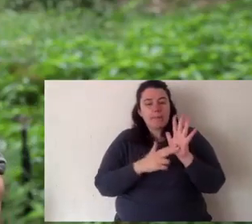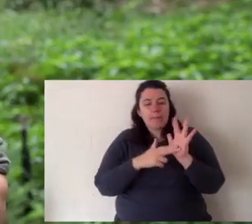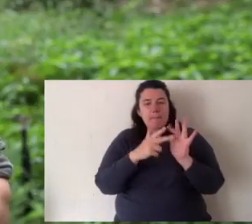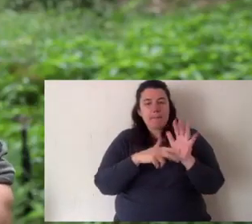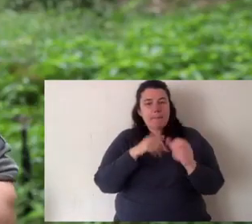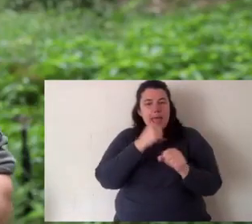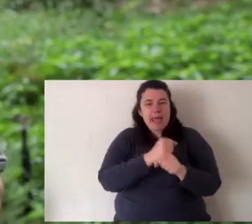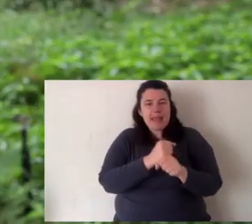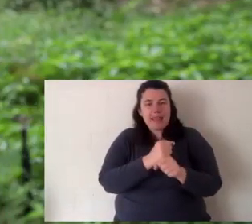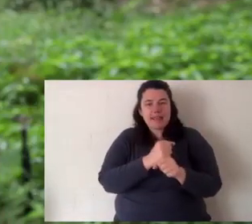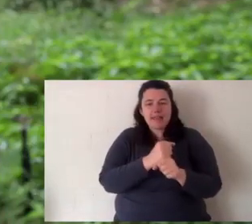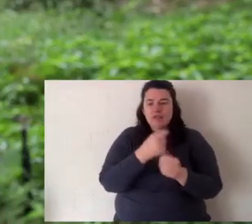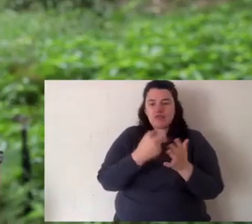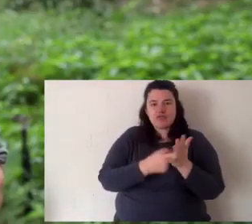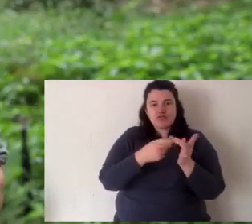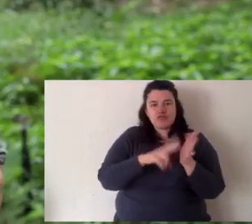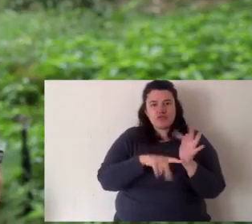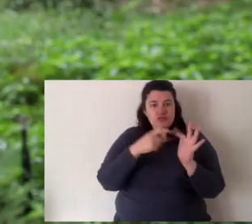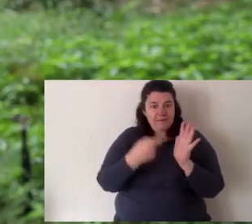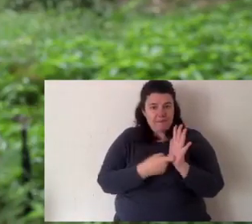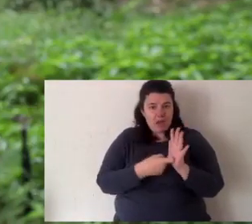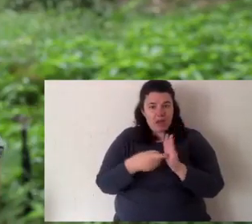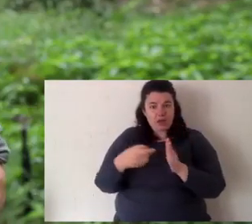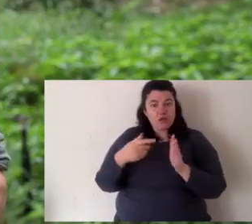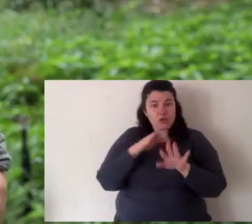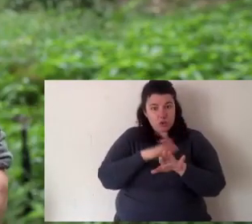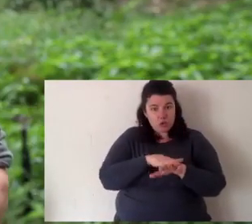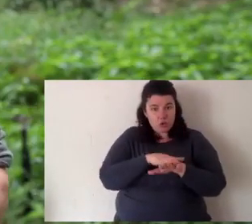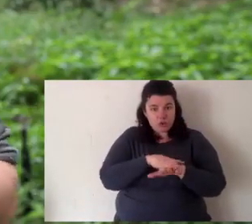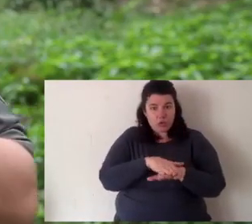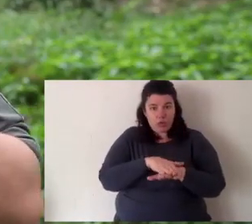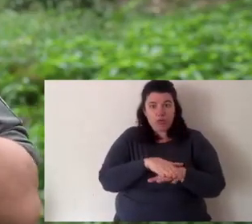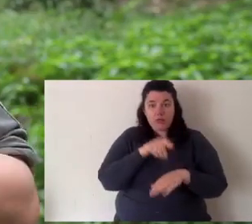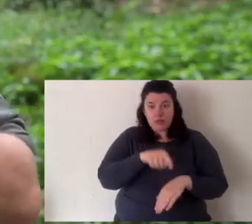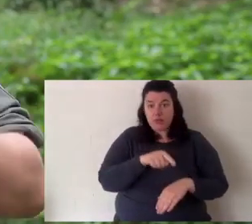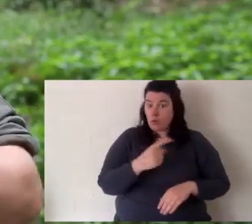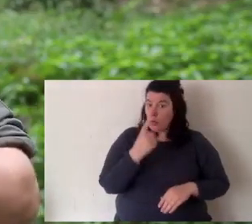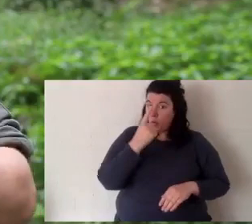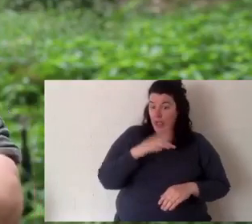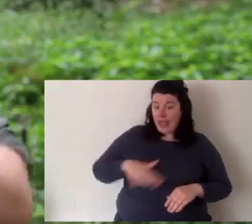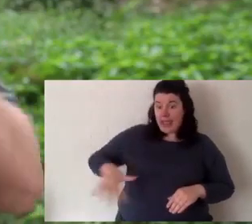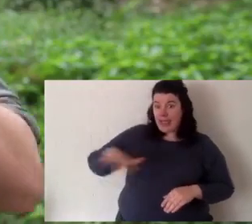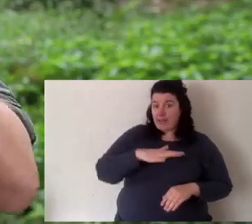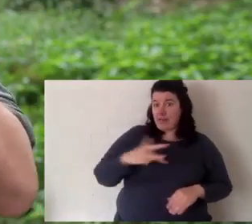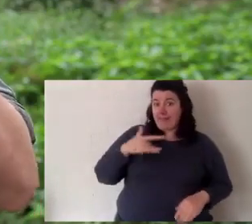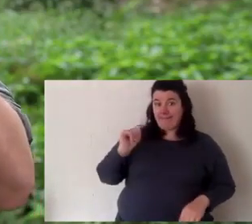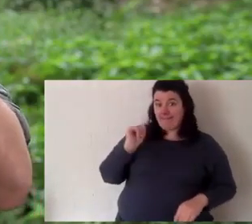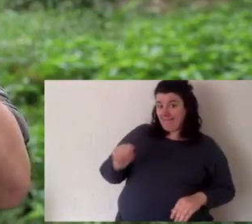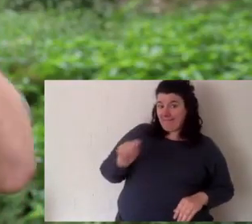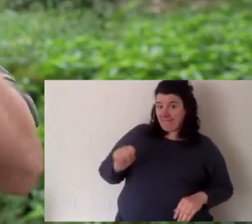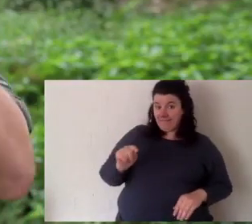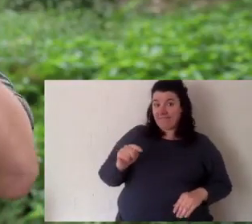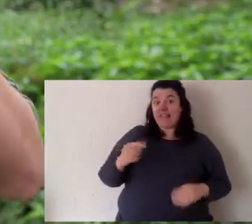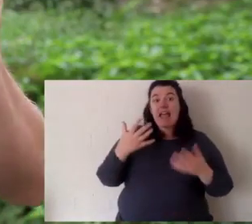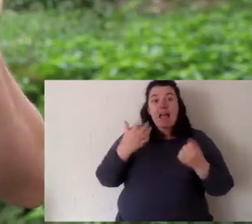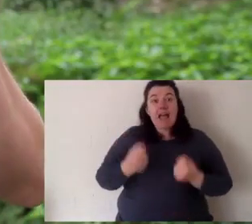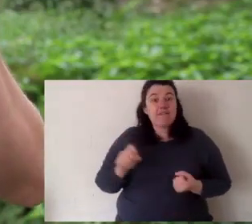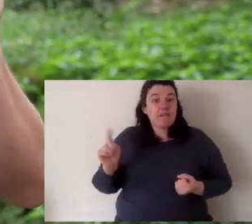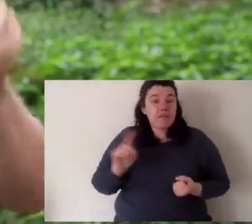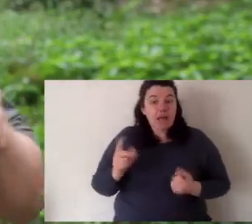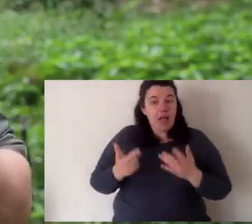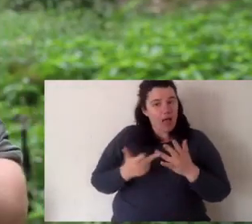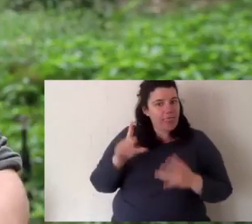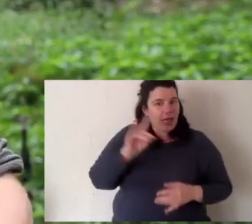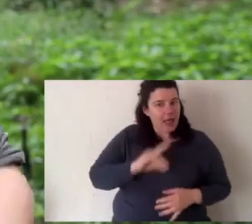let's pick the Manning River turtle. Or the helmeted turtle. The Manning River turtle lives in one river system. And only one.